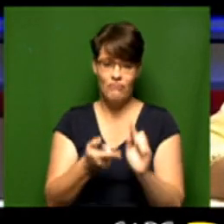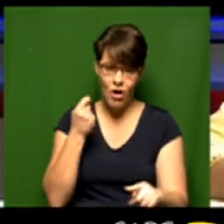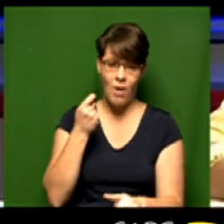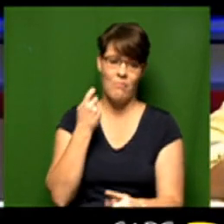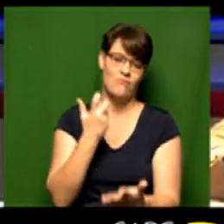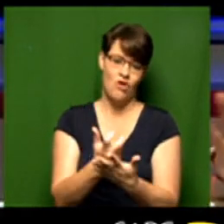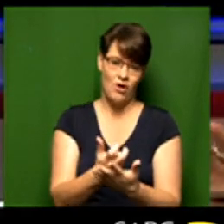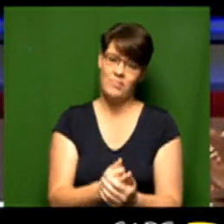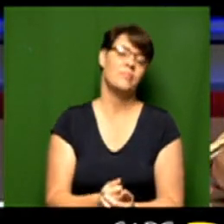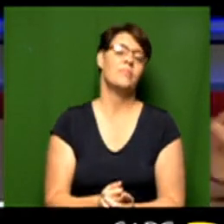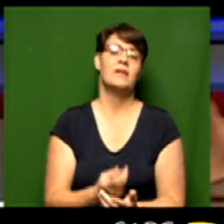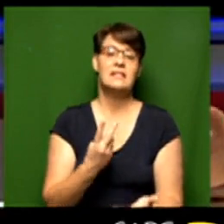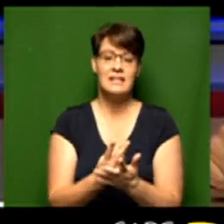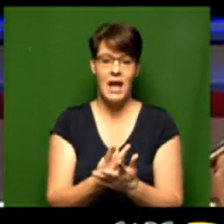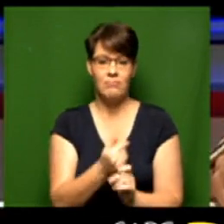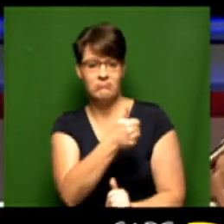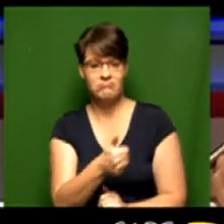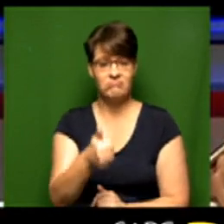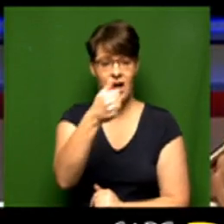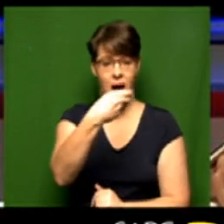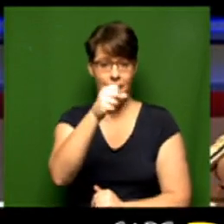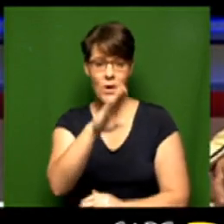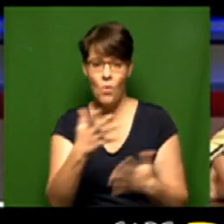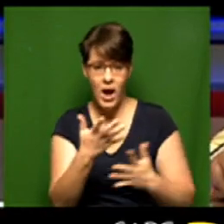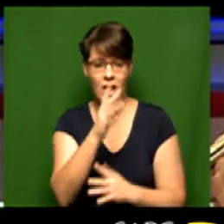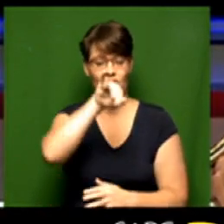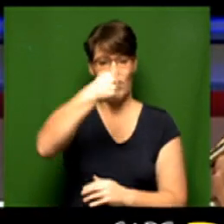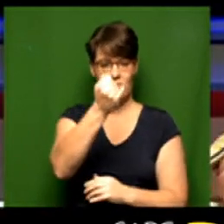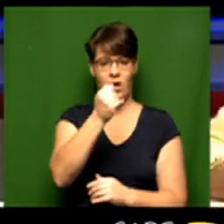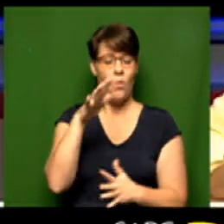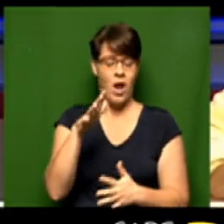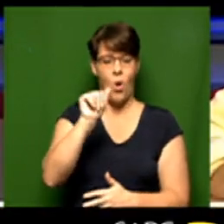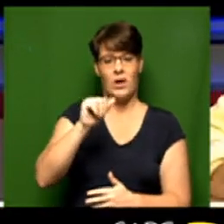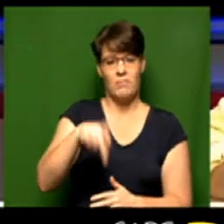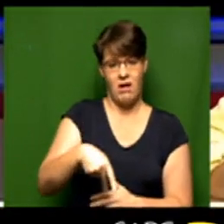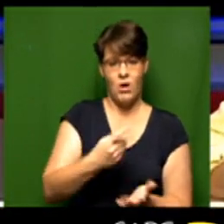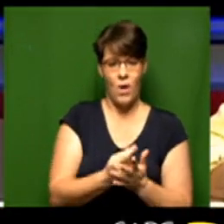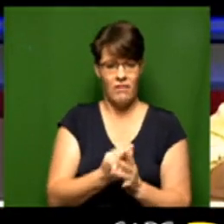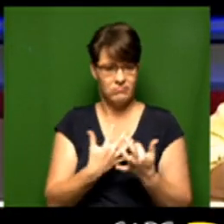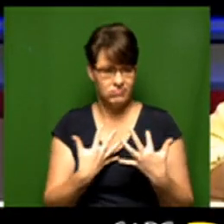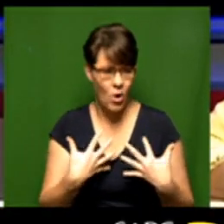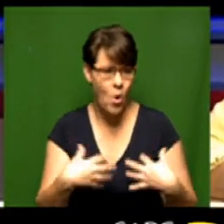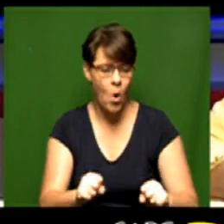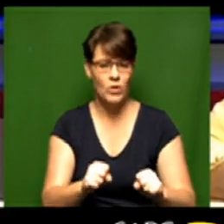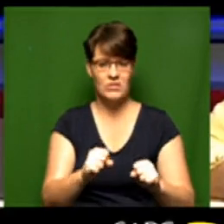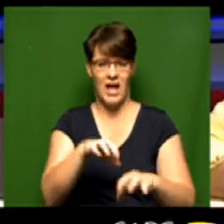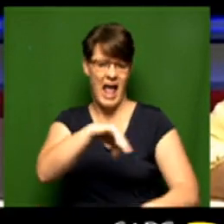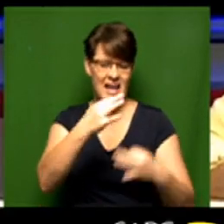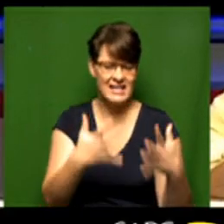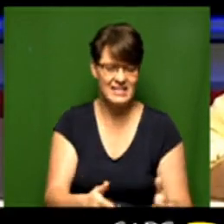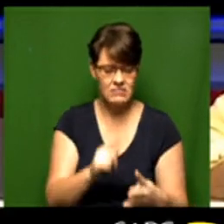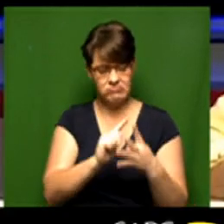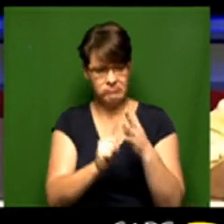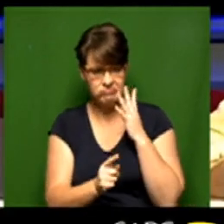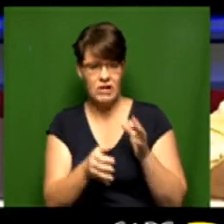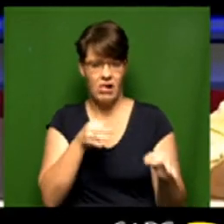as well as our main hub which is going to be the Johannesburg studio in Auckland Park where we're going to have a host of analysts as well that are going